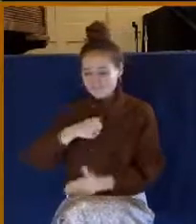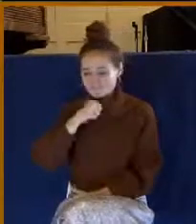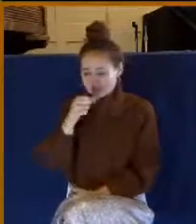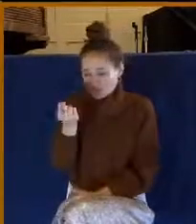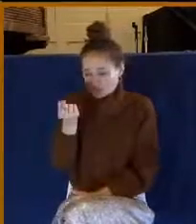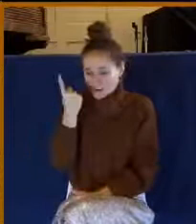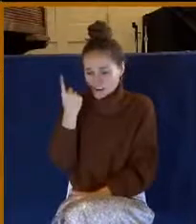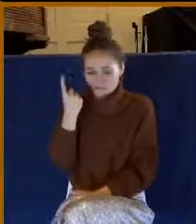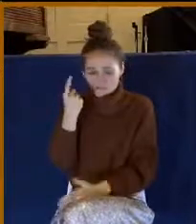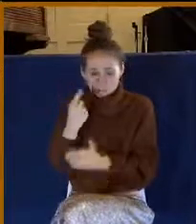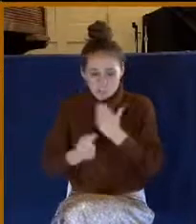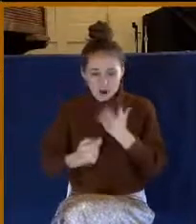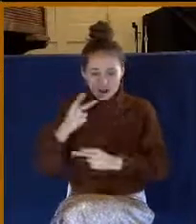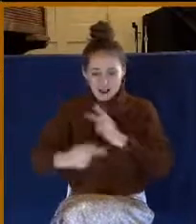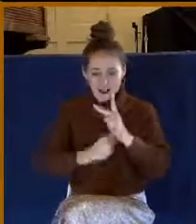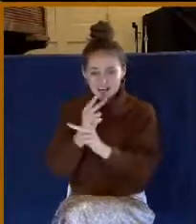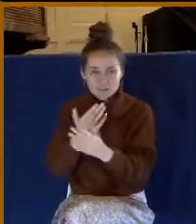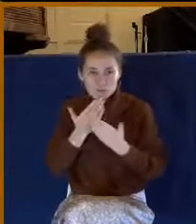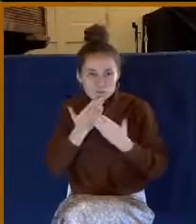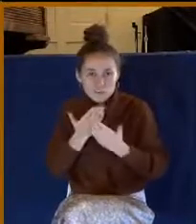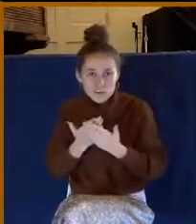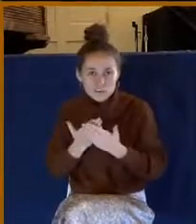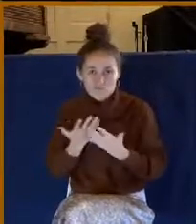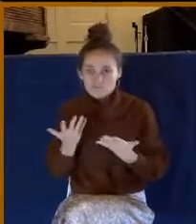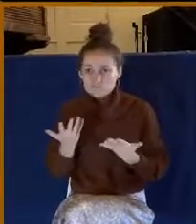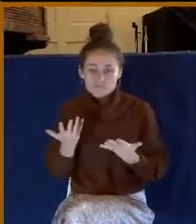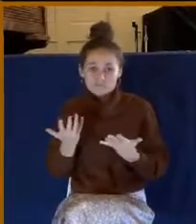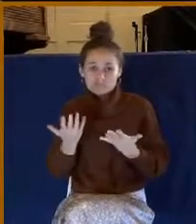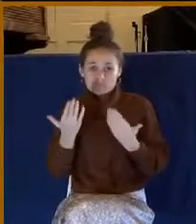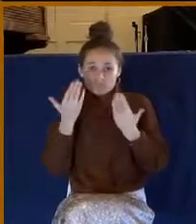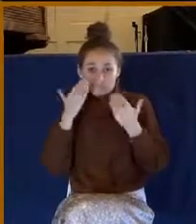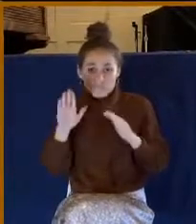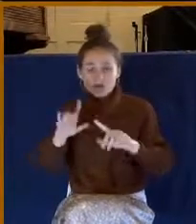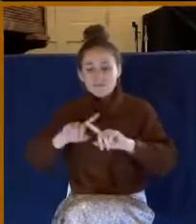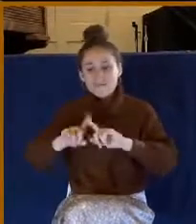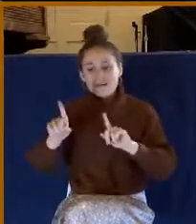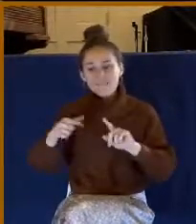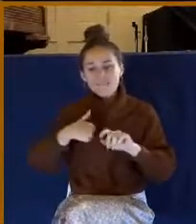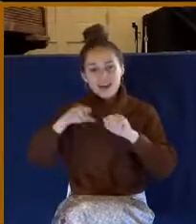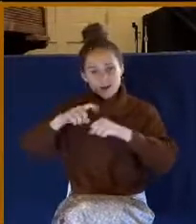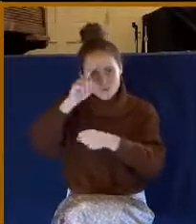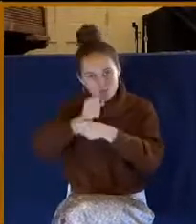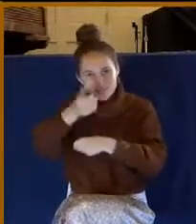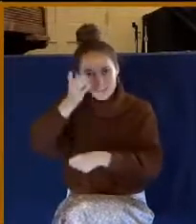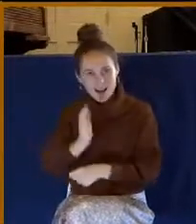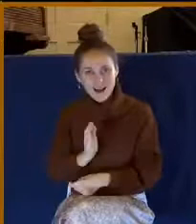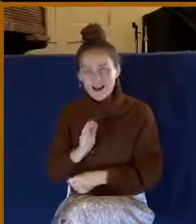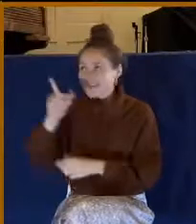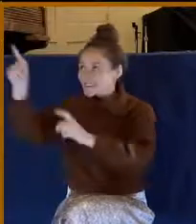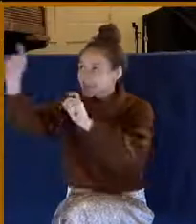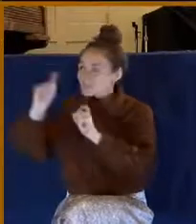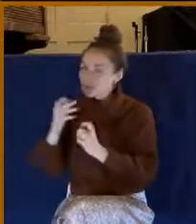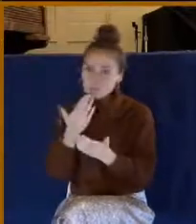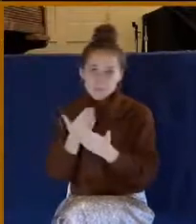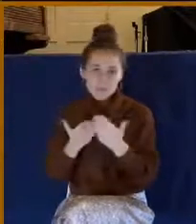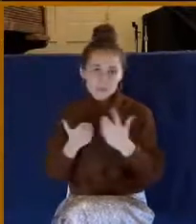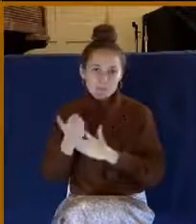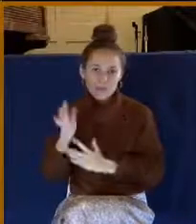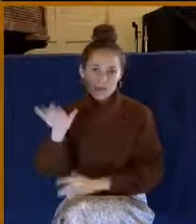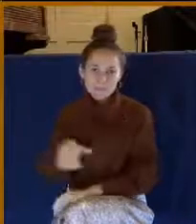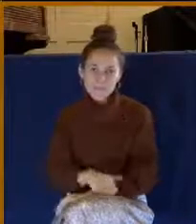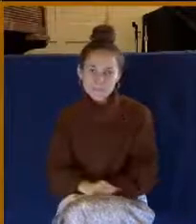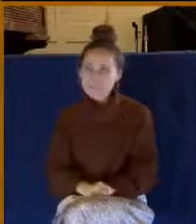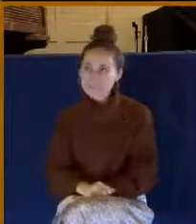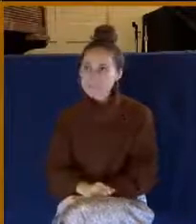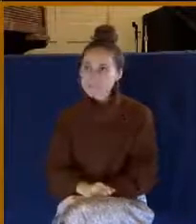this, but God does. And it's enough for me that I can trust God, that he can bring good out of this, these difficulties. I know that many of you, I'm